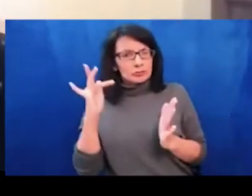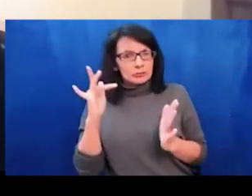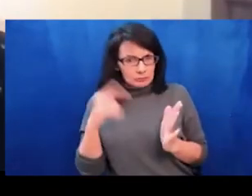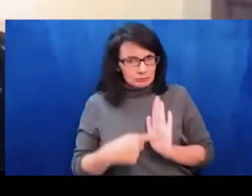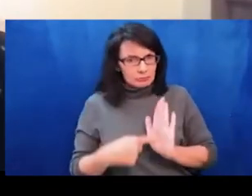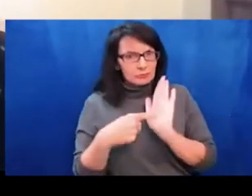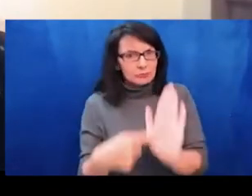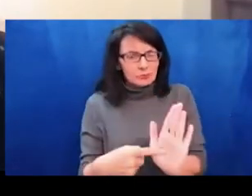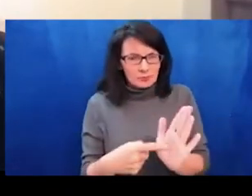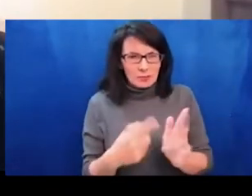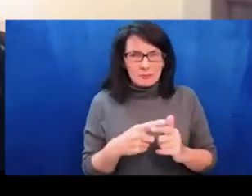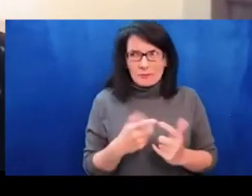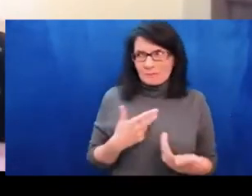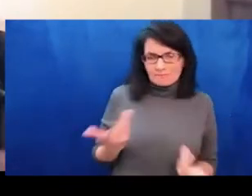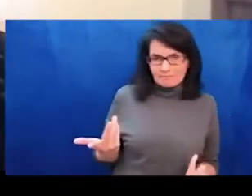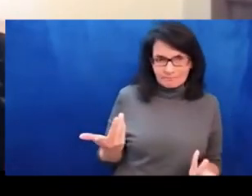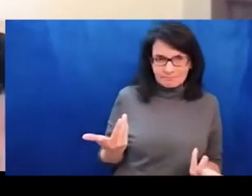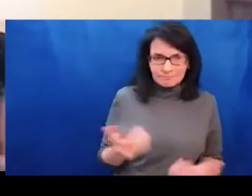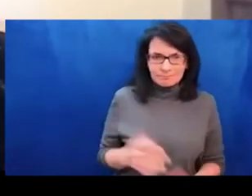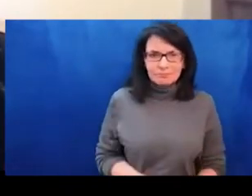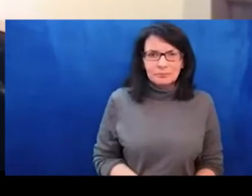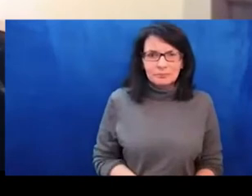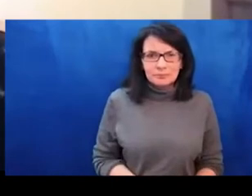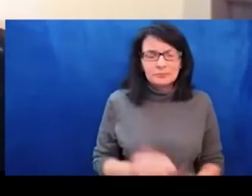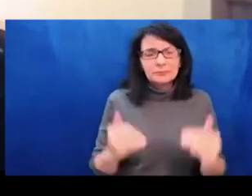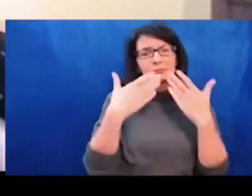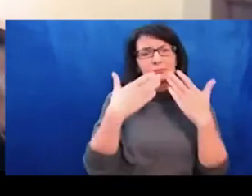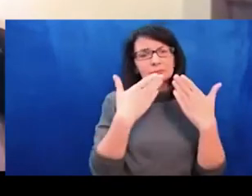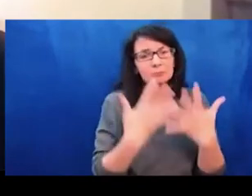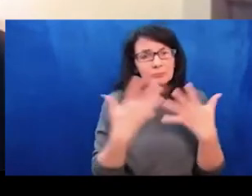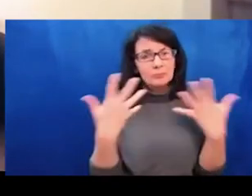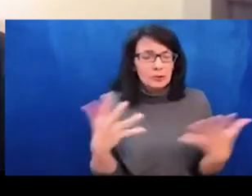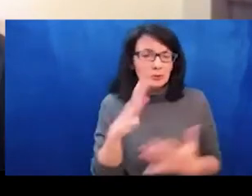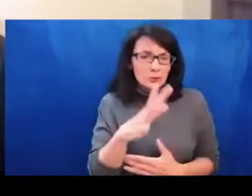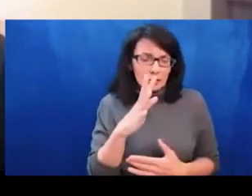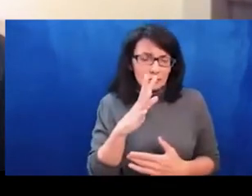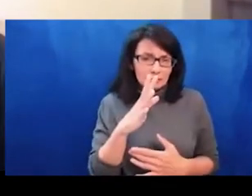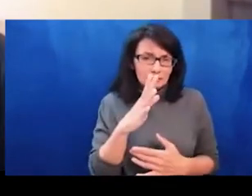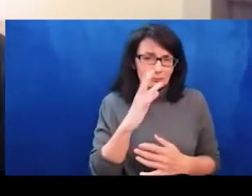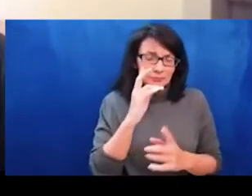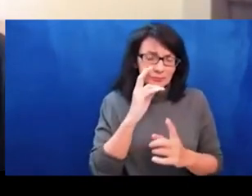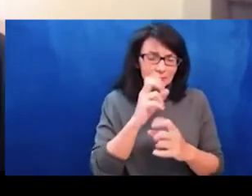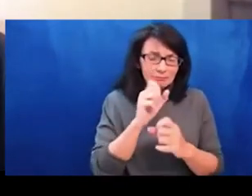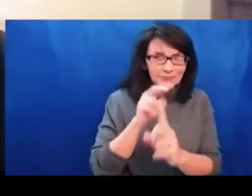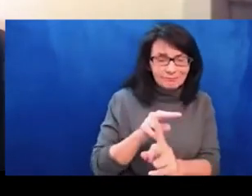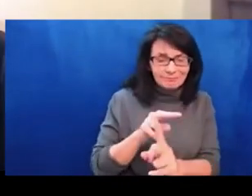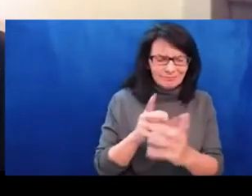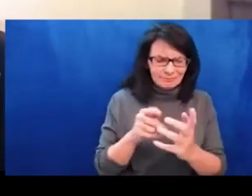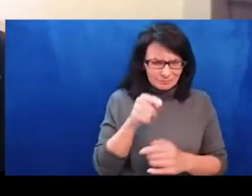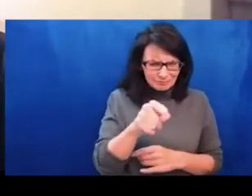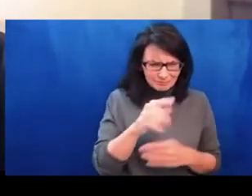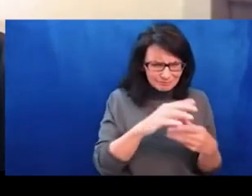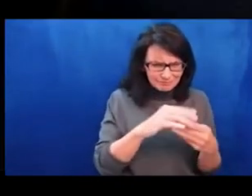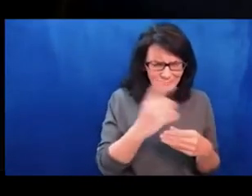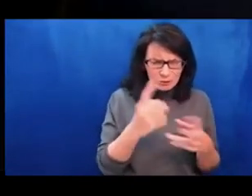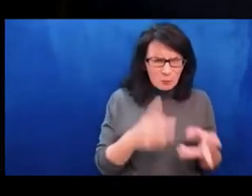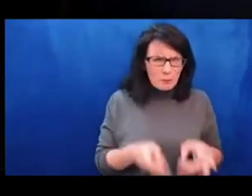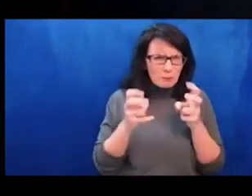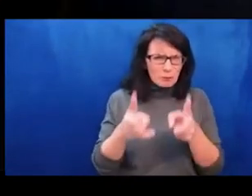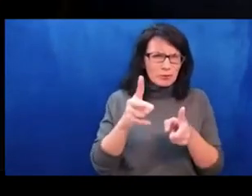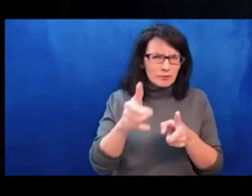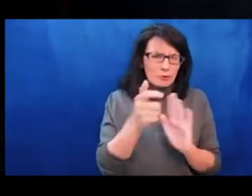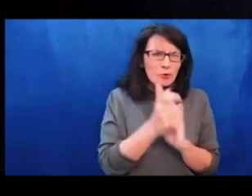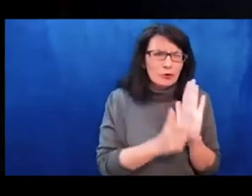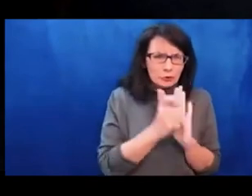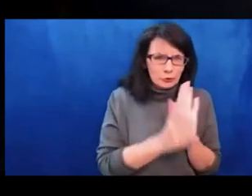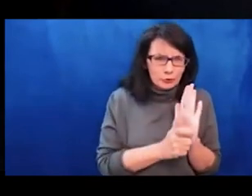and to erase and ignore the very racist elements of Russia. And to some extent,